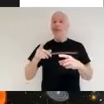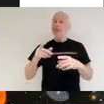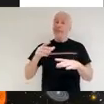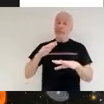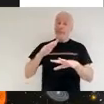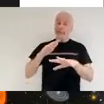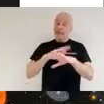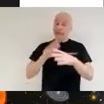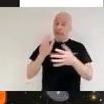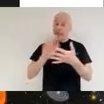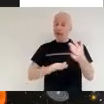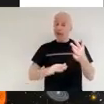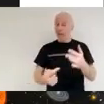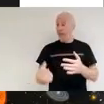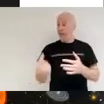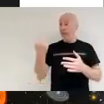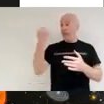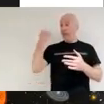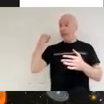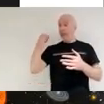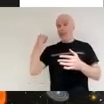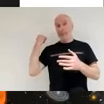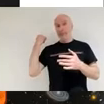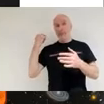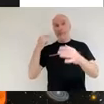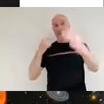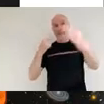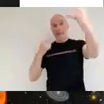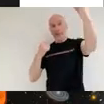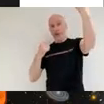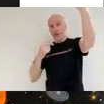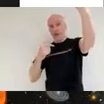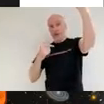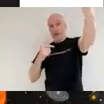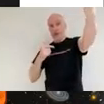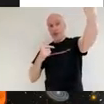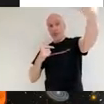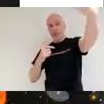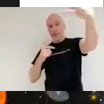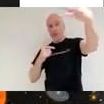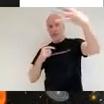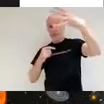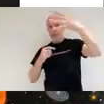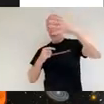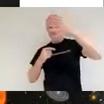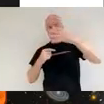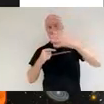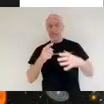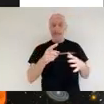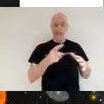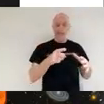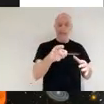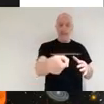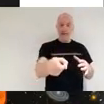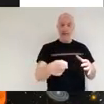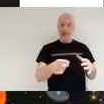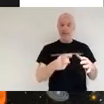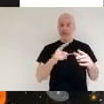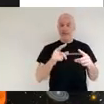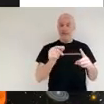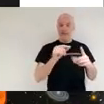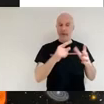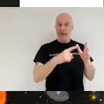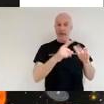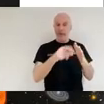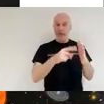get from the source to us now this image here is of proximus centauri our closest star that's 4.2